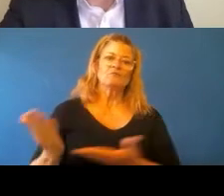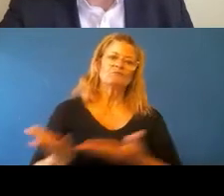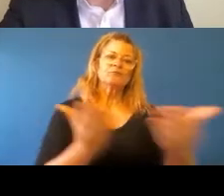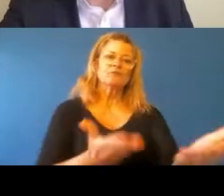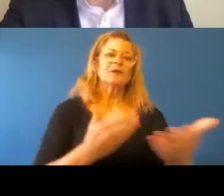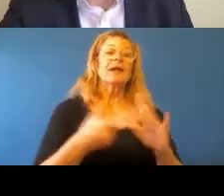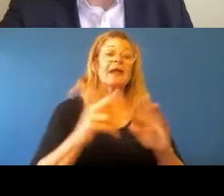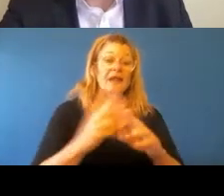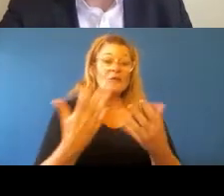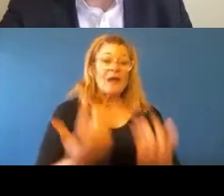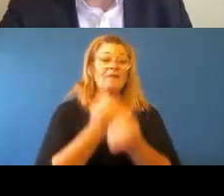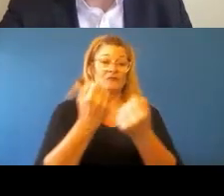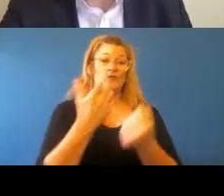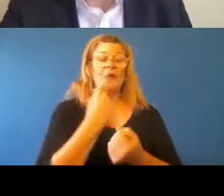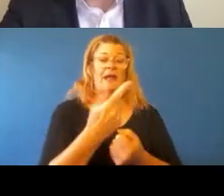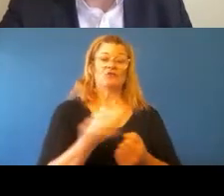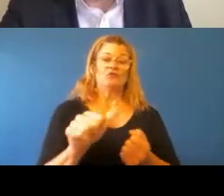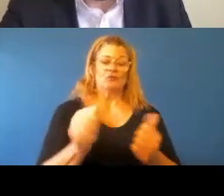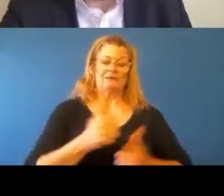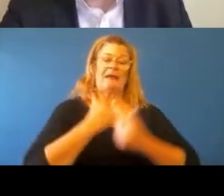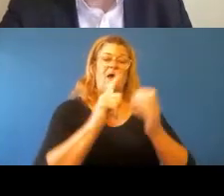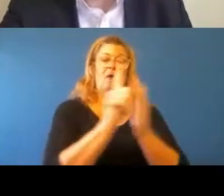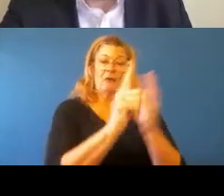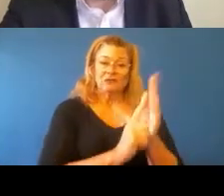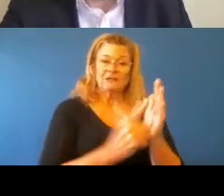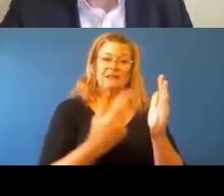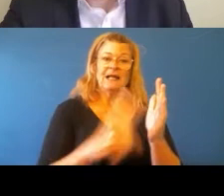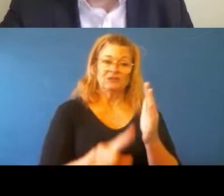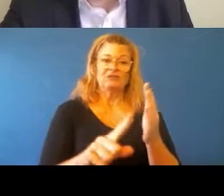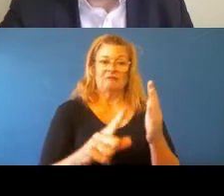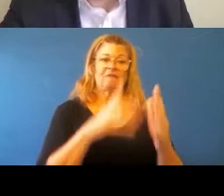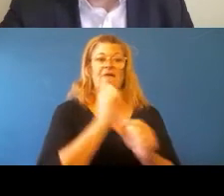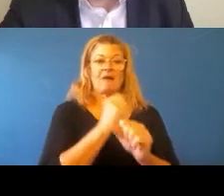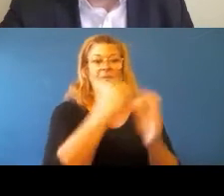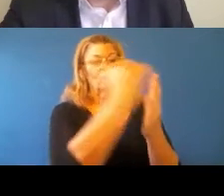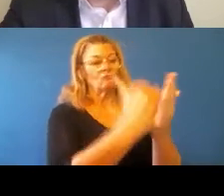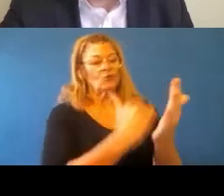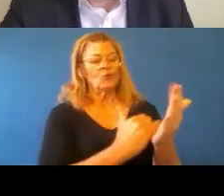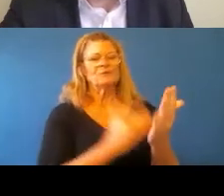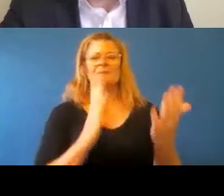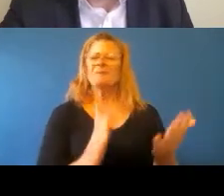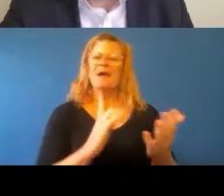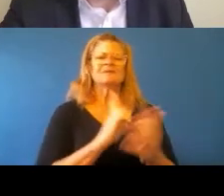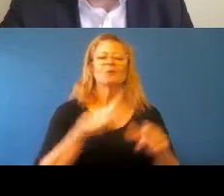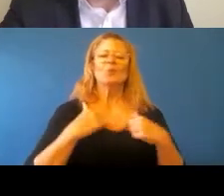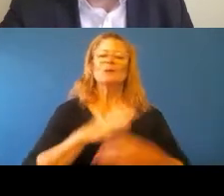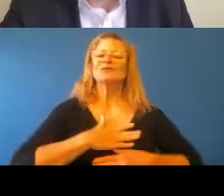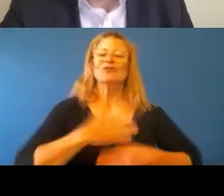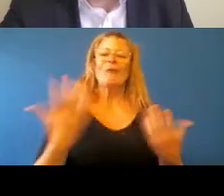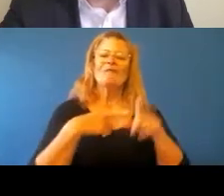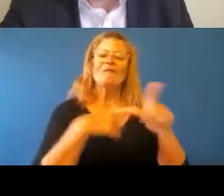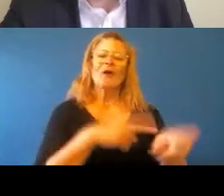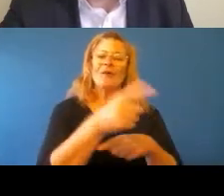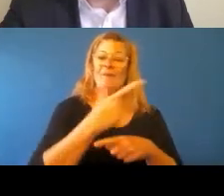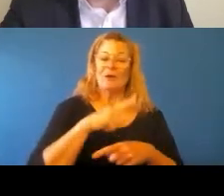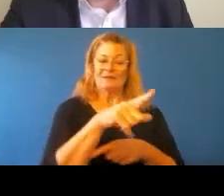If we have to, we can use our legislative and statutory arrangements as well. But we don't want to do that. Because that would enact, that is not a trusting partnership.